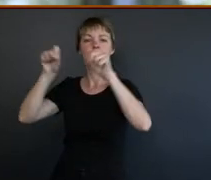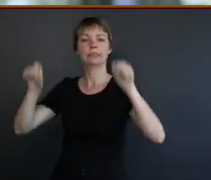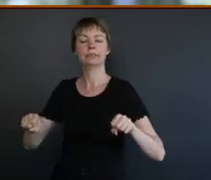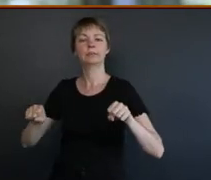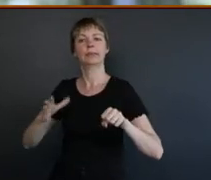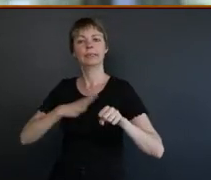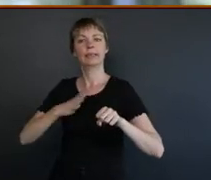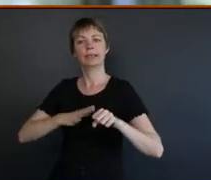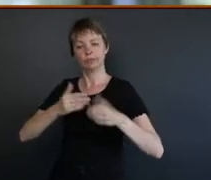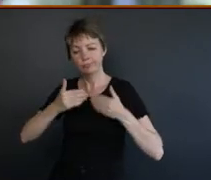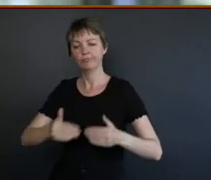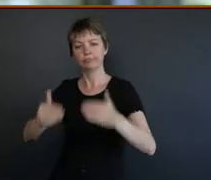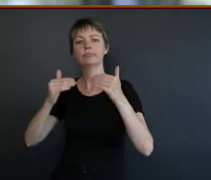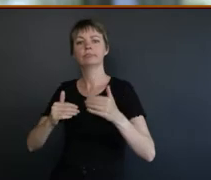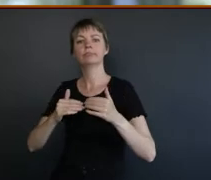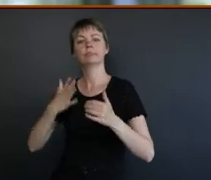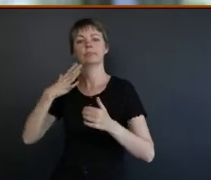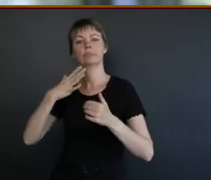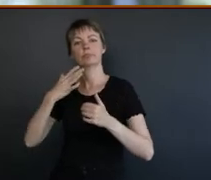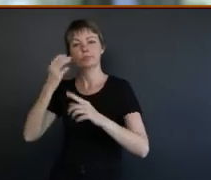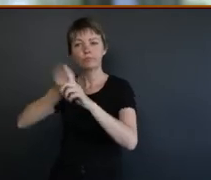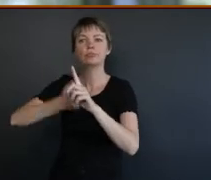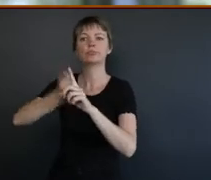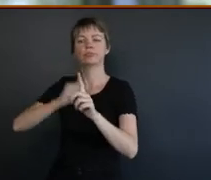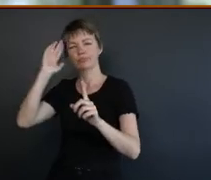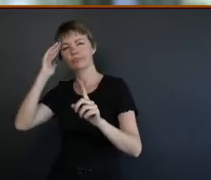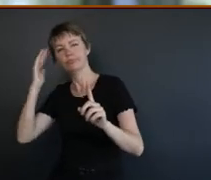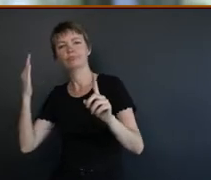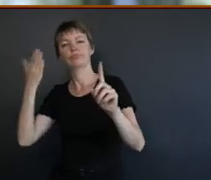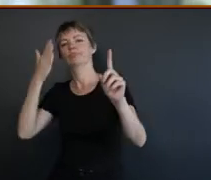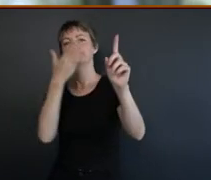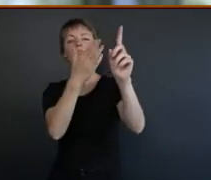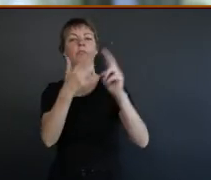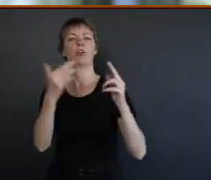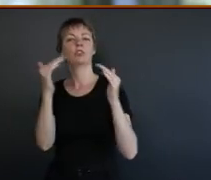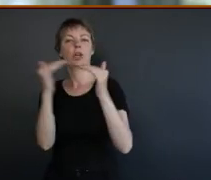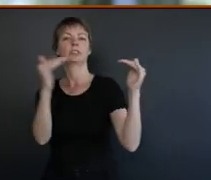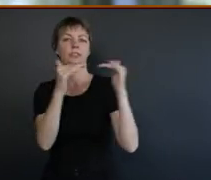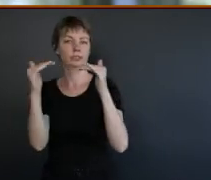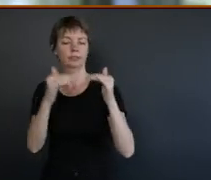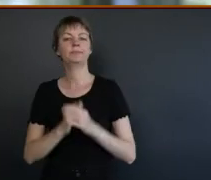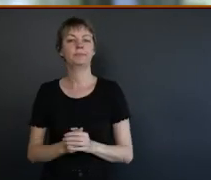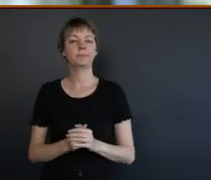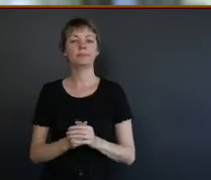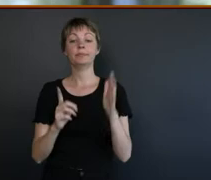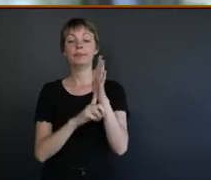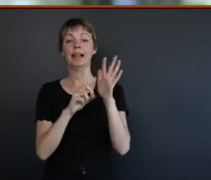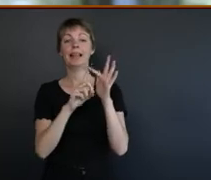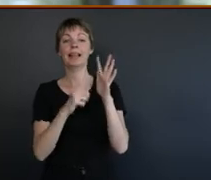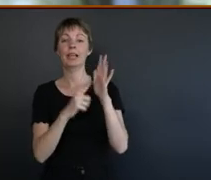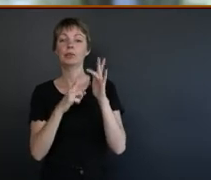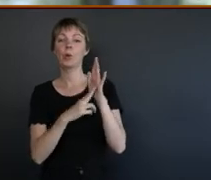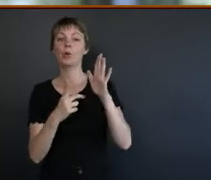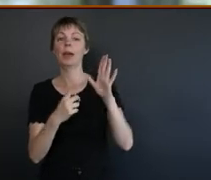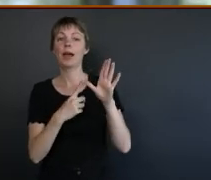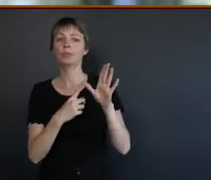maintained. That's the abstract for your PhD thesis, perhaps? Yes. Yeah. Okay. Leitona, wonderful to